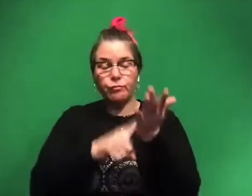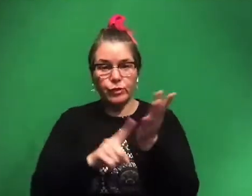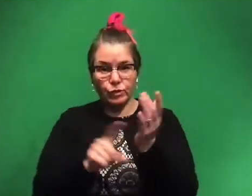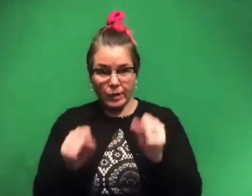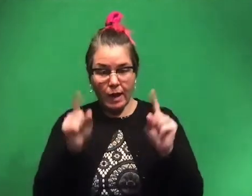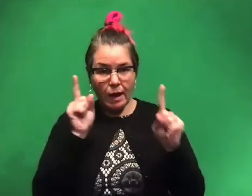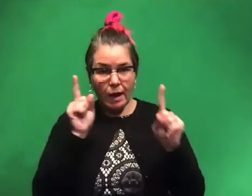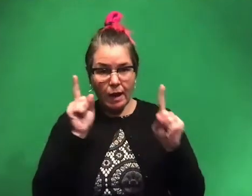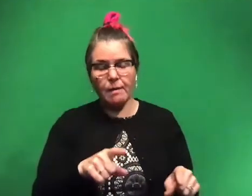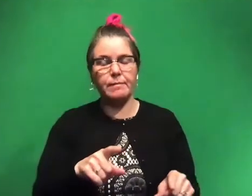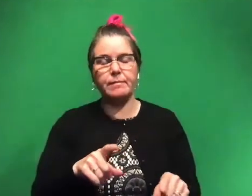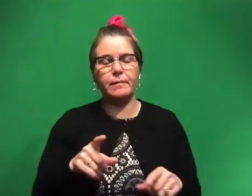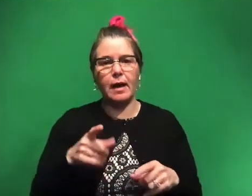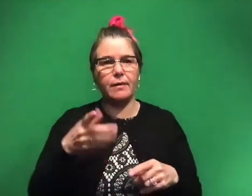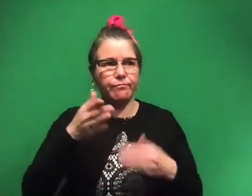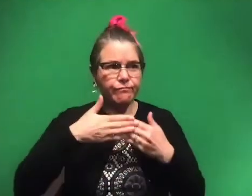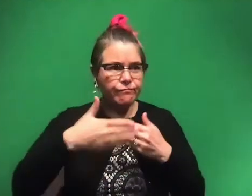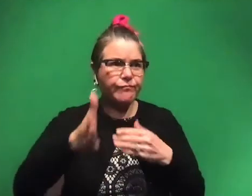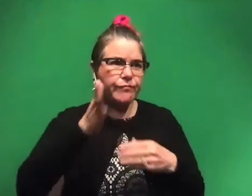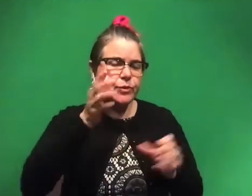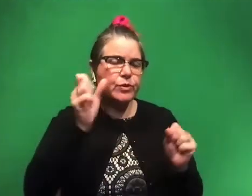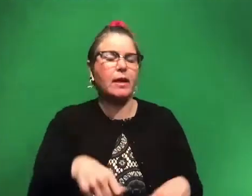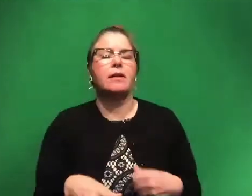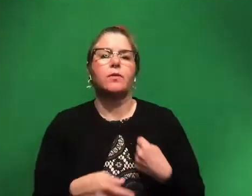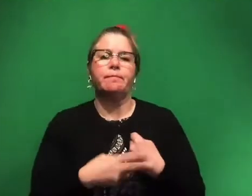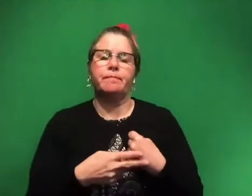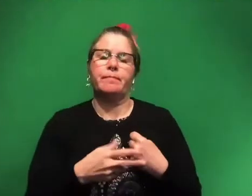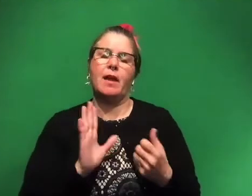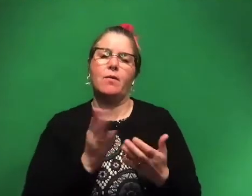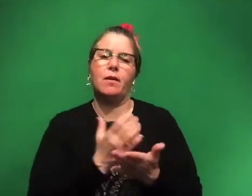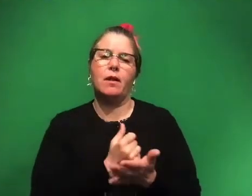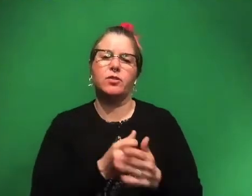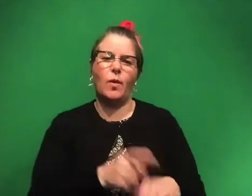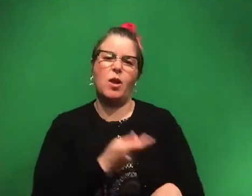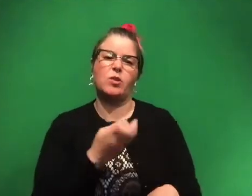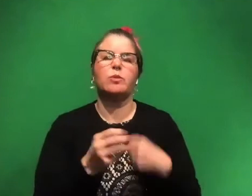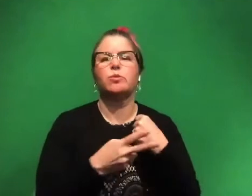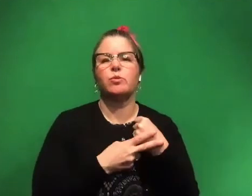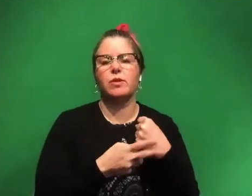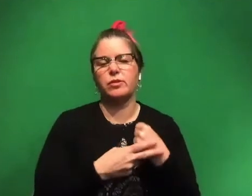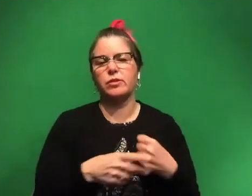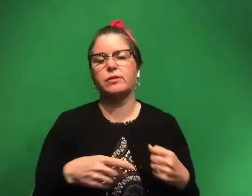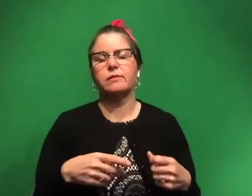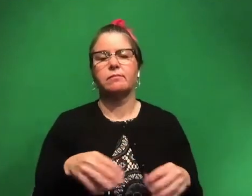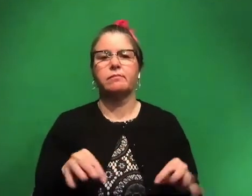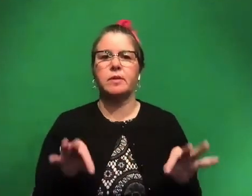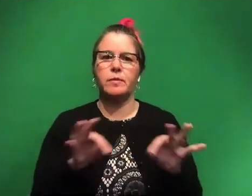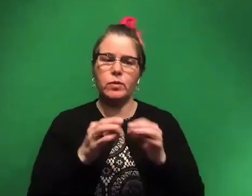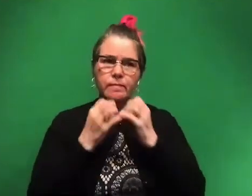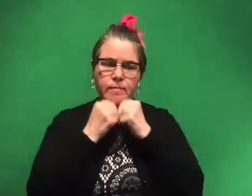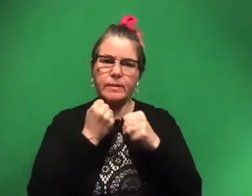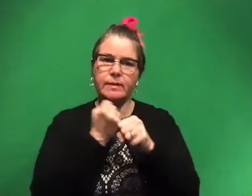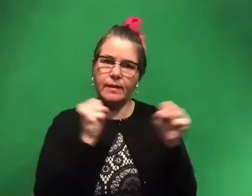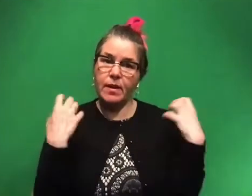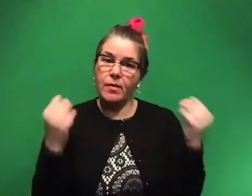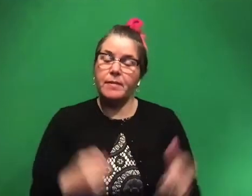many generations to come. So they are housed in our collection. So like long term storage and we make sure that they stay safe and healthy.